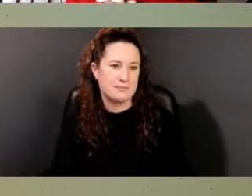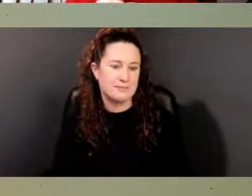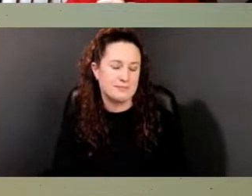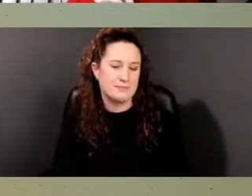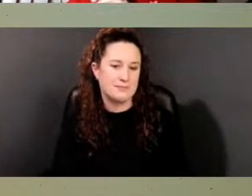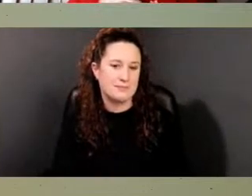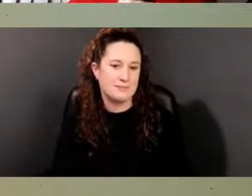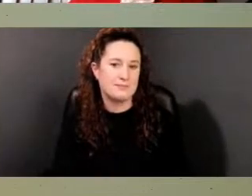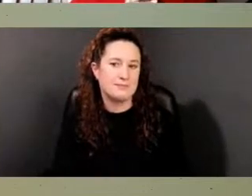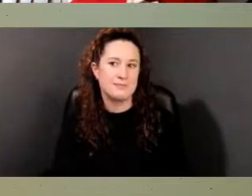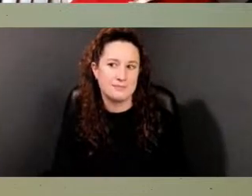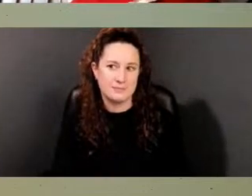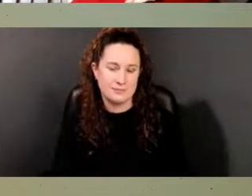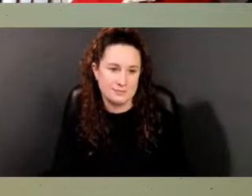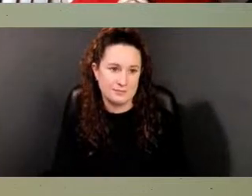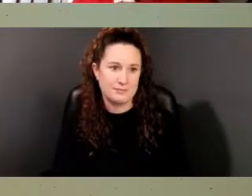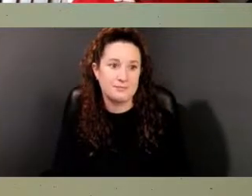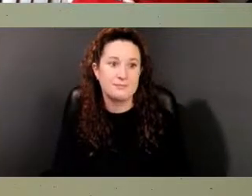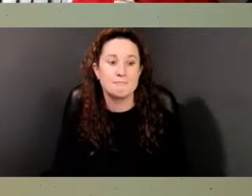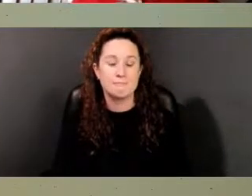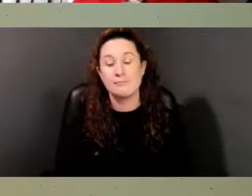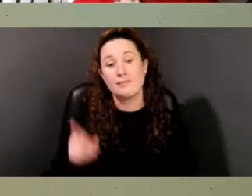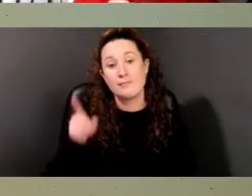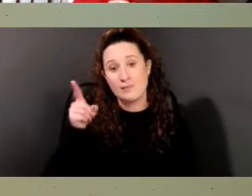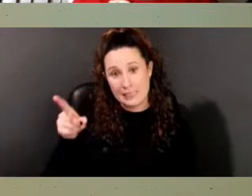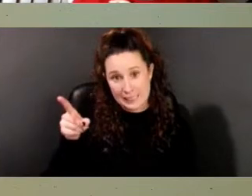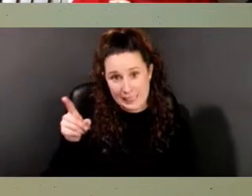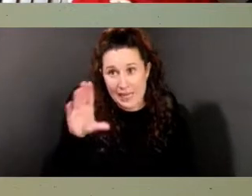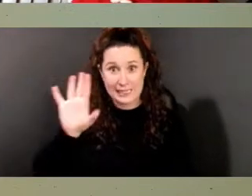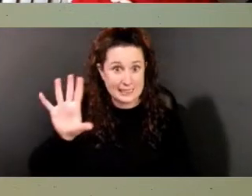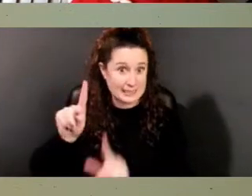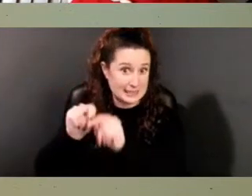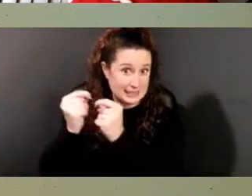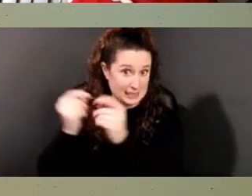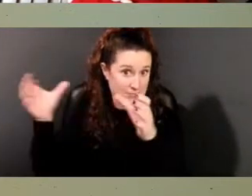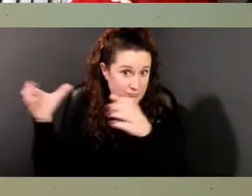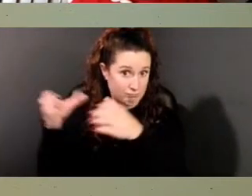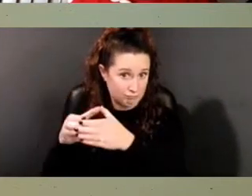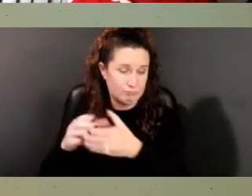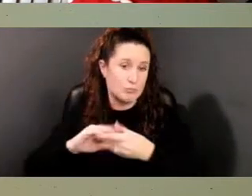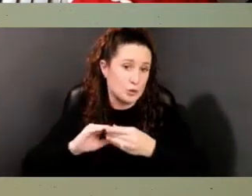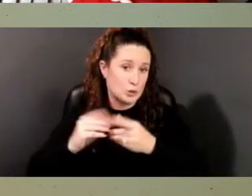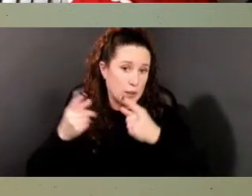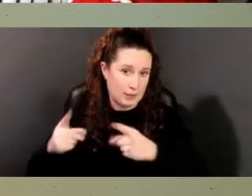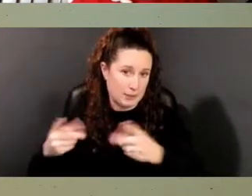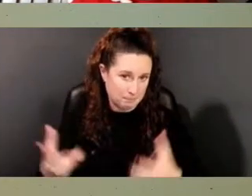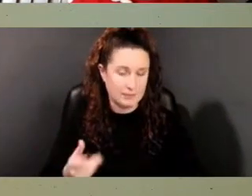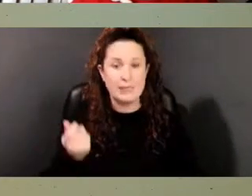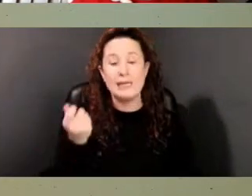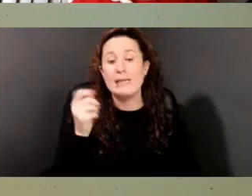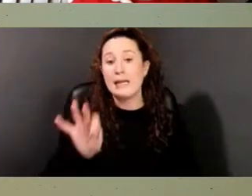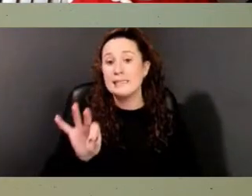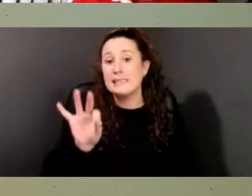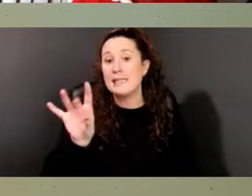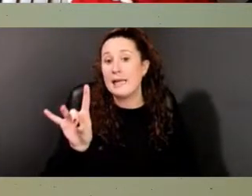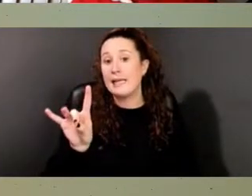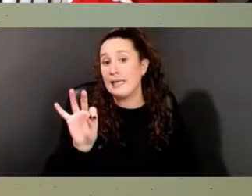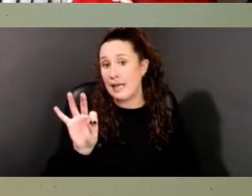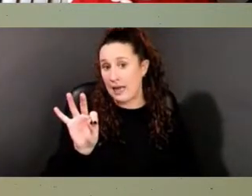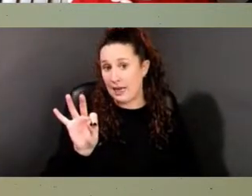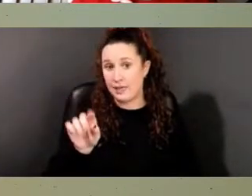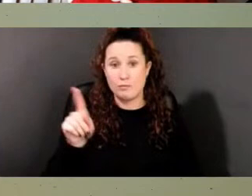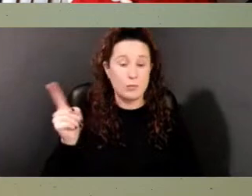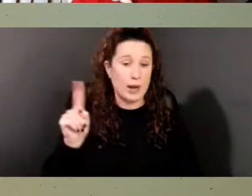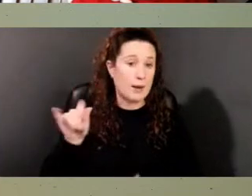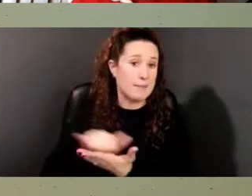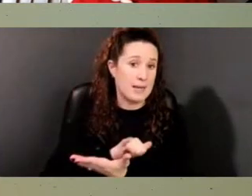And so then him and his team, um, the story is the, in 1989 in, um, Manhattan,